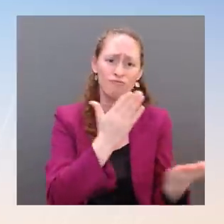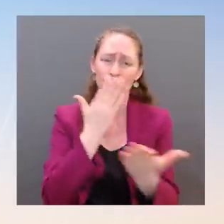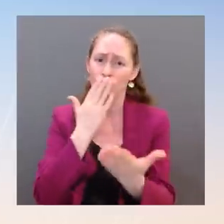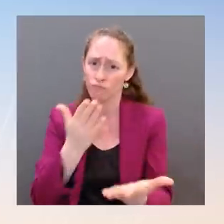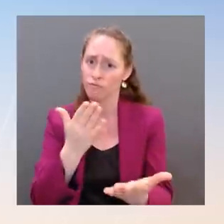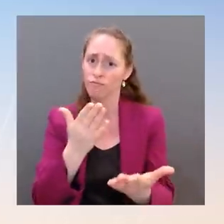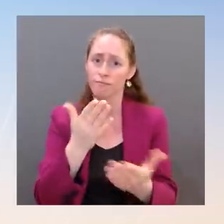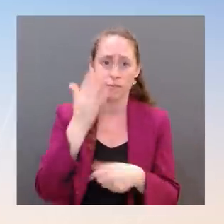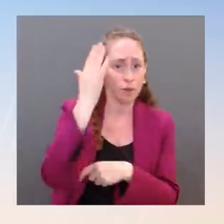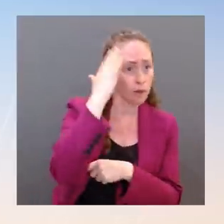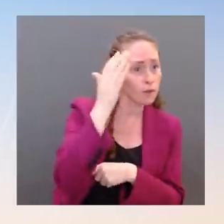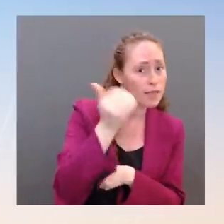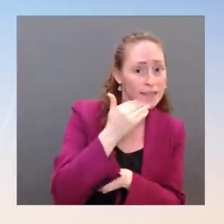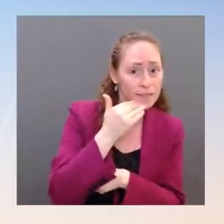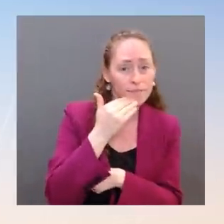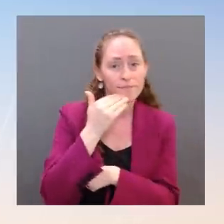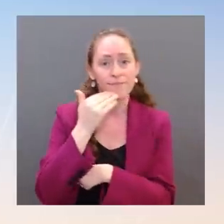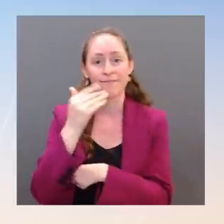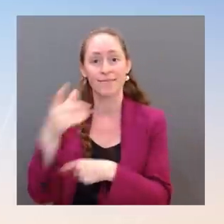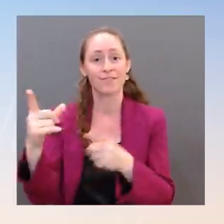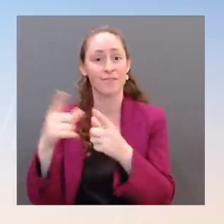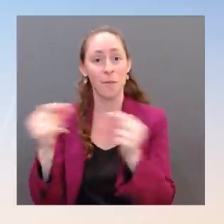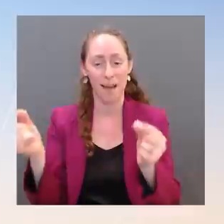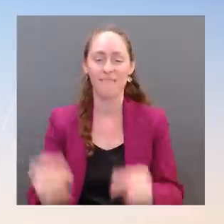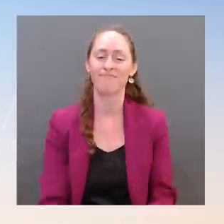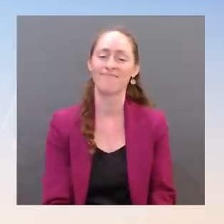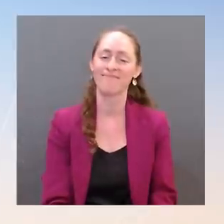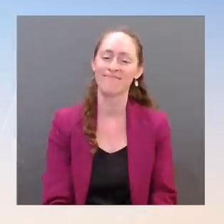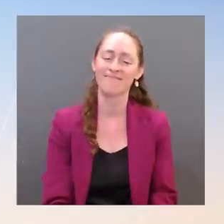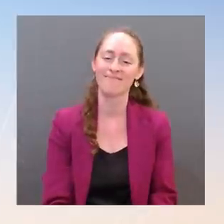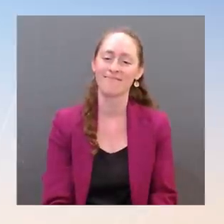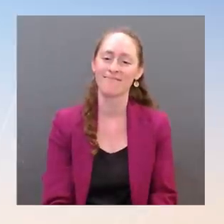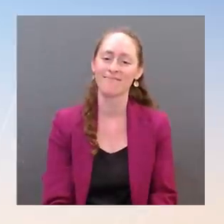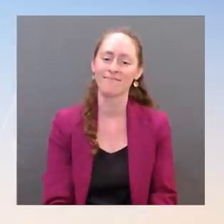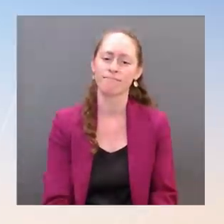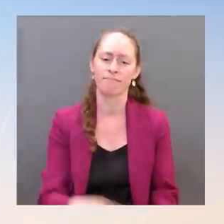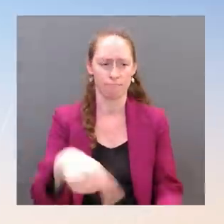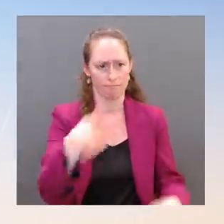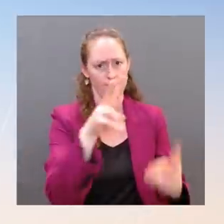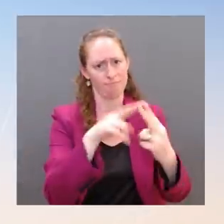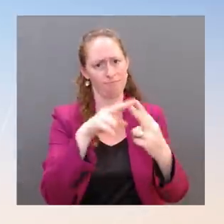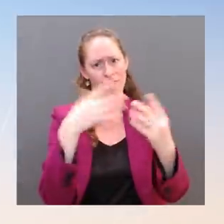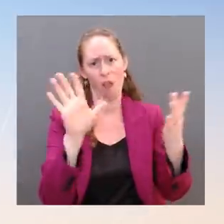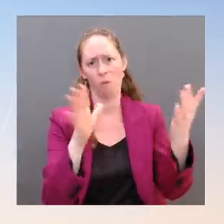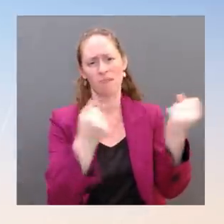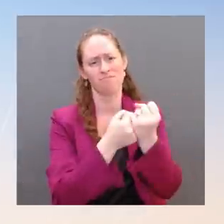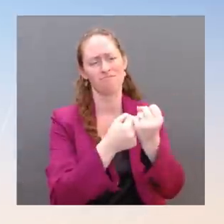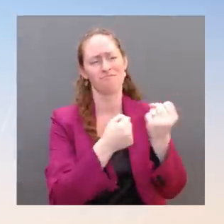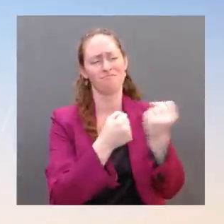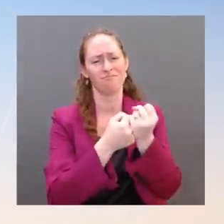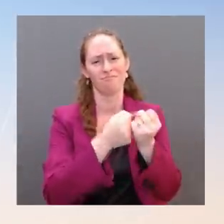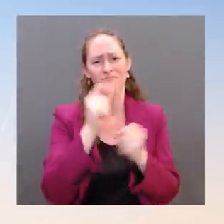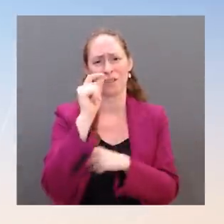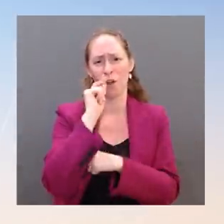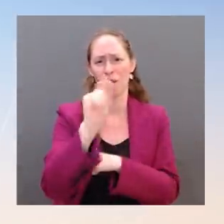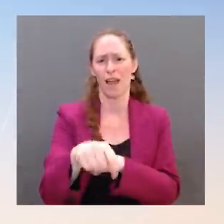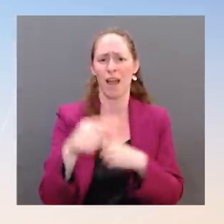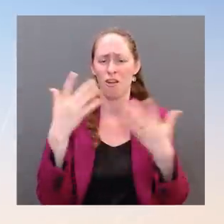the effort to support Ukraine and to hold Russia accountable. In Korea, President Biden will meet with the newly inaugurated